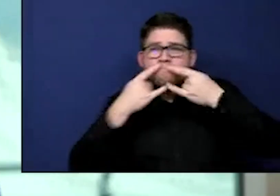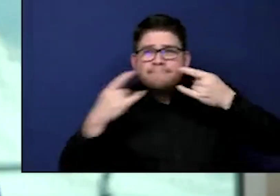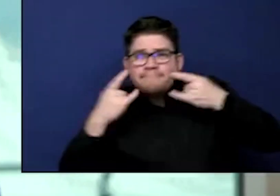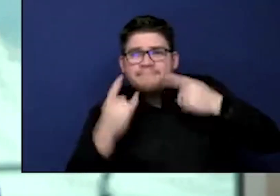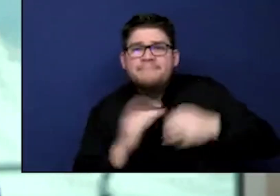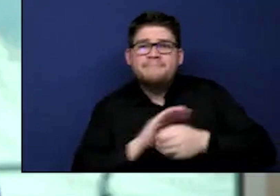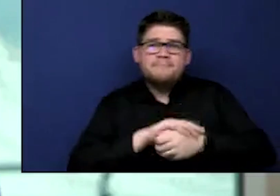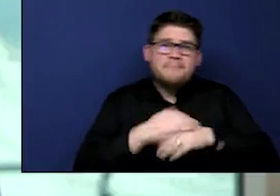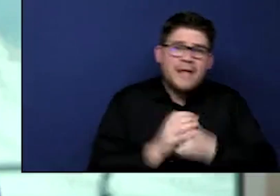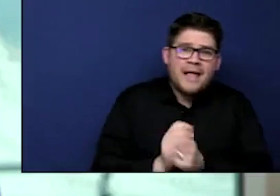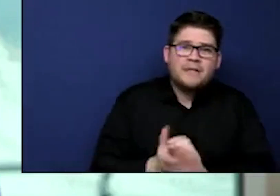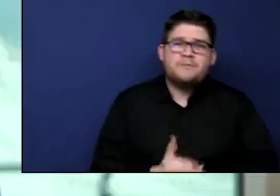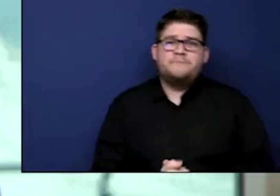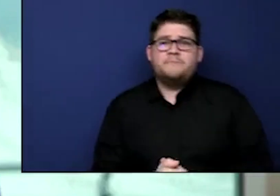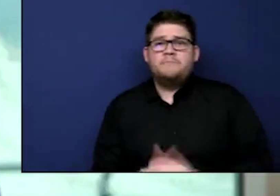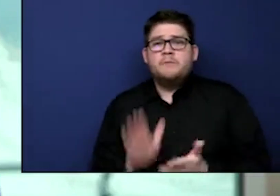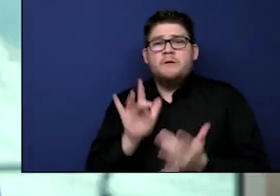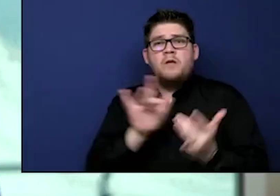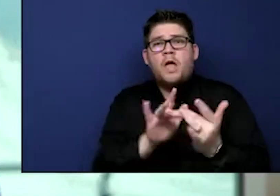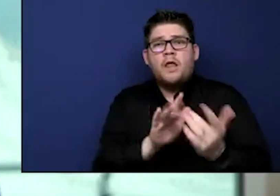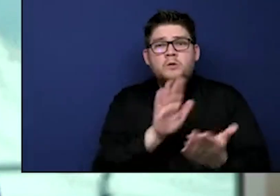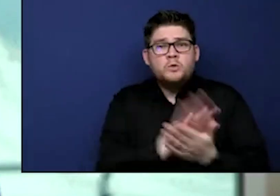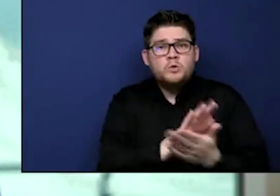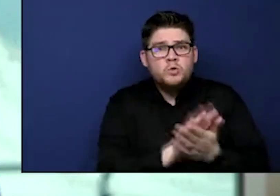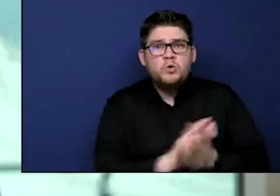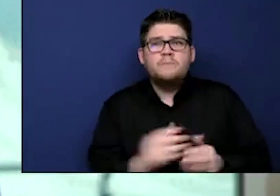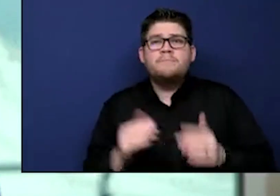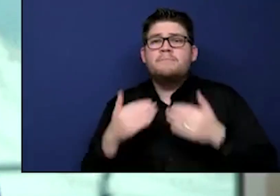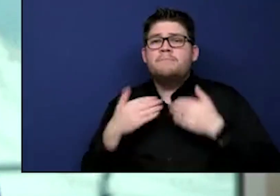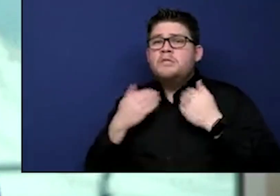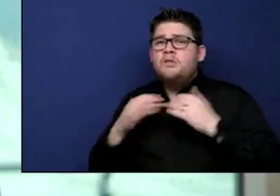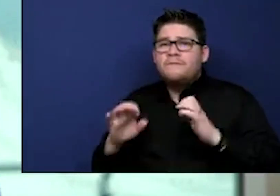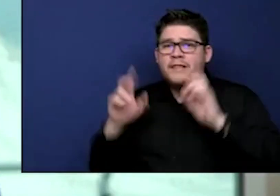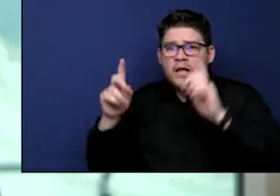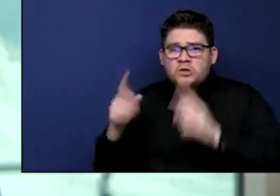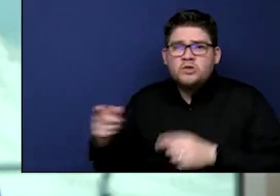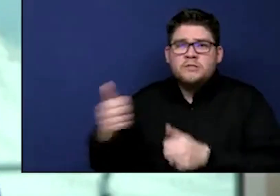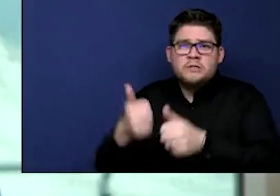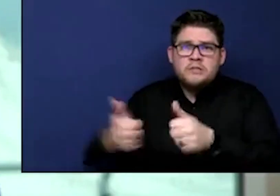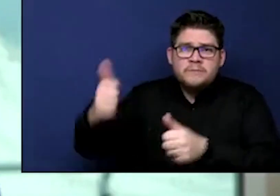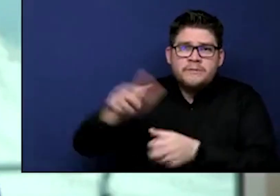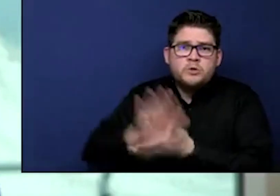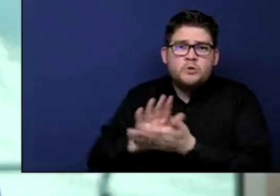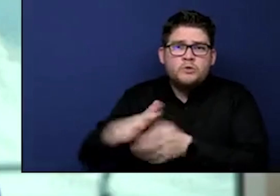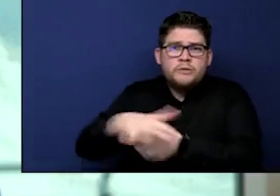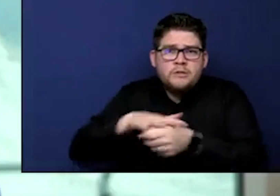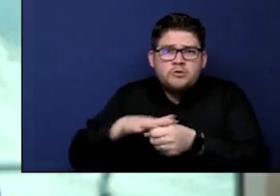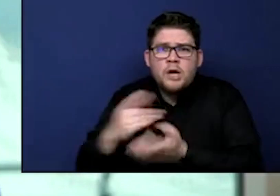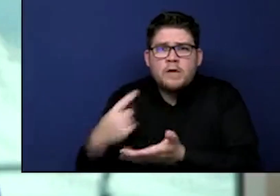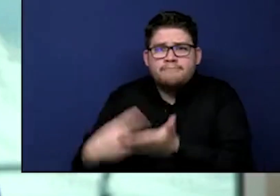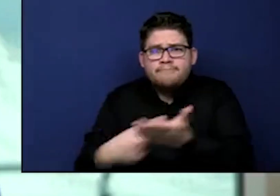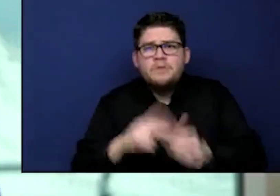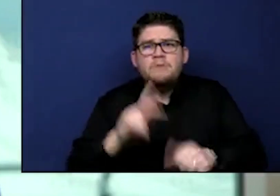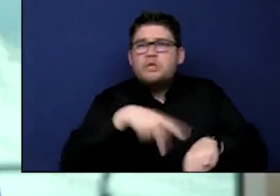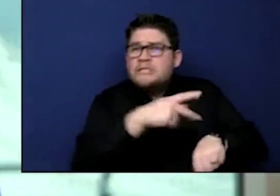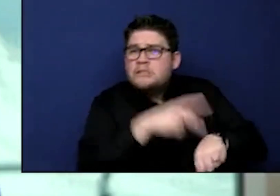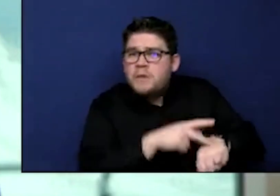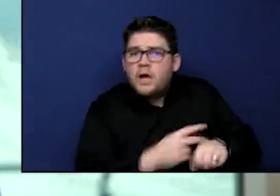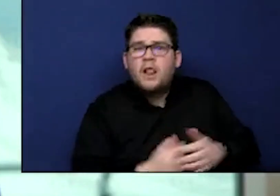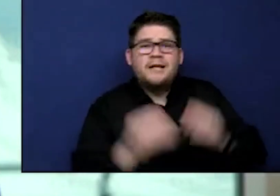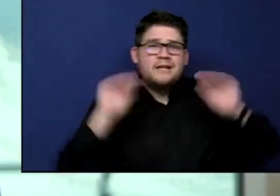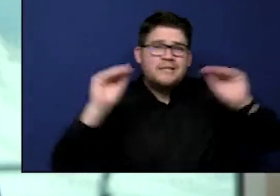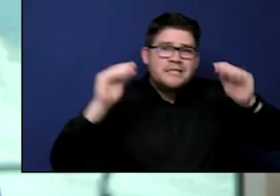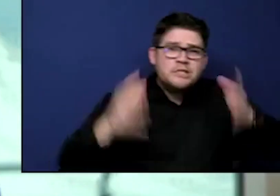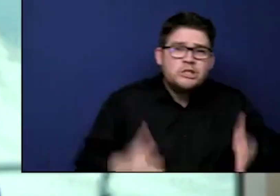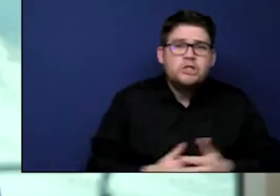counterparts in the Ministry of Education, with the superintendents, with the school districts, and principals and teachers. And, you know,